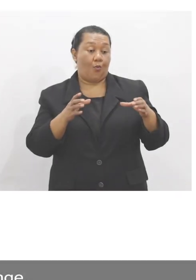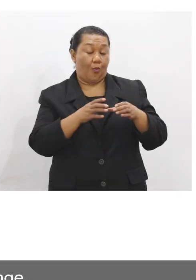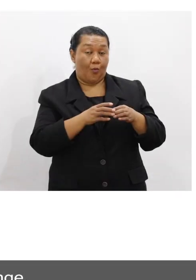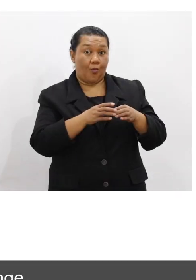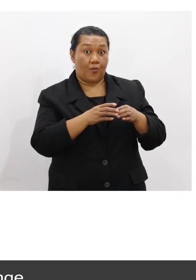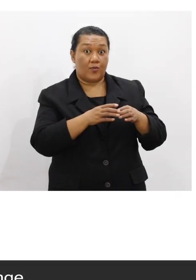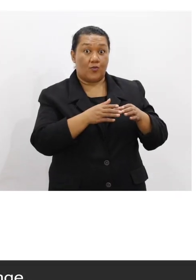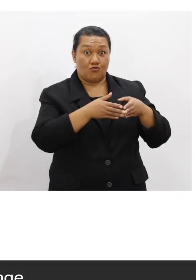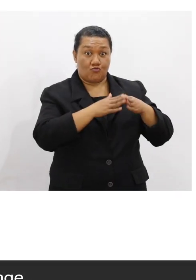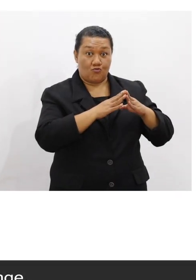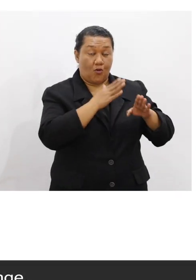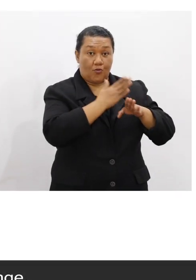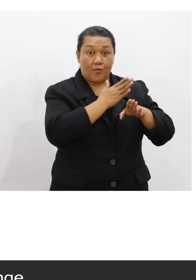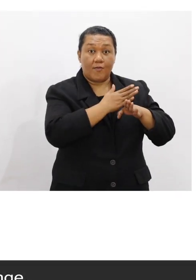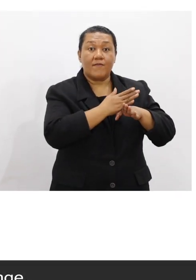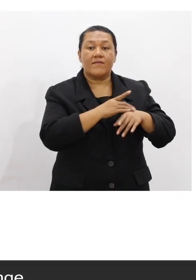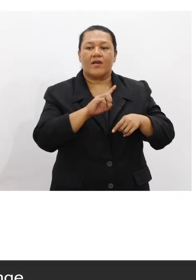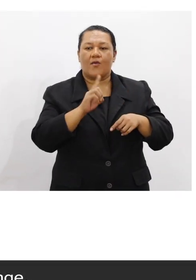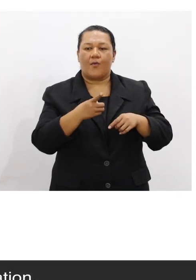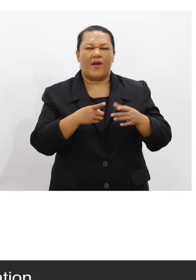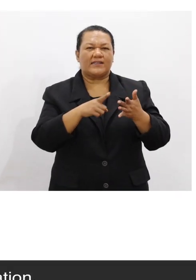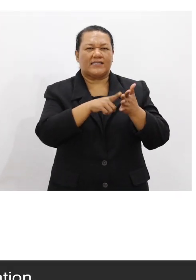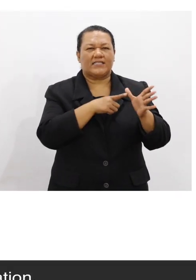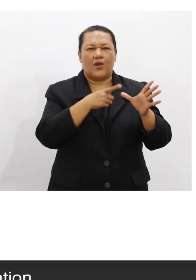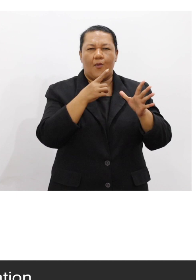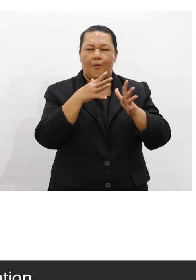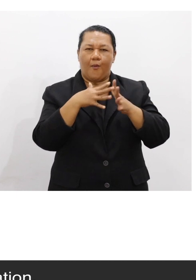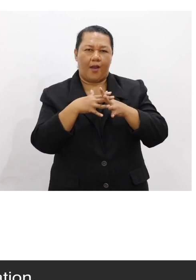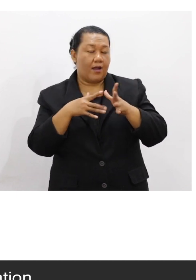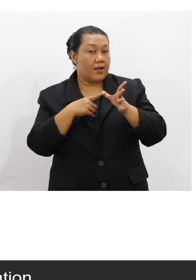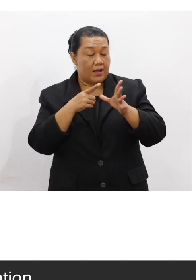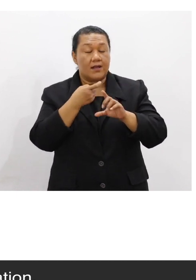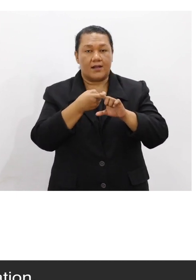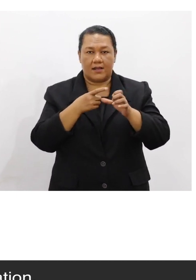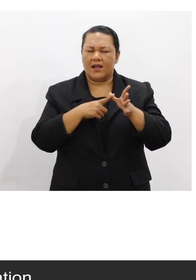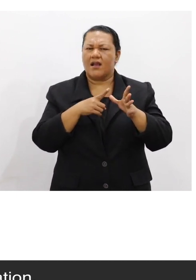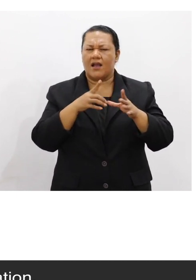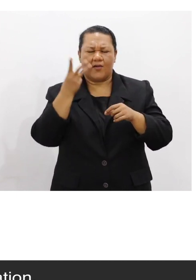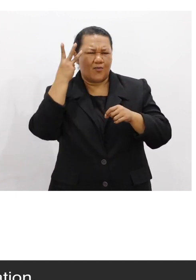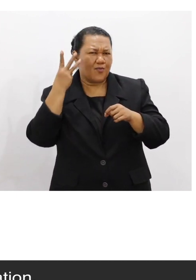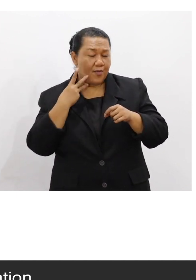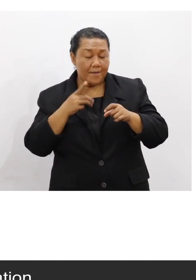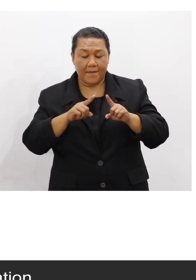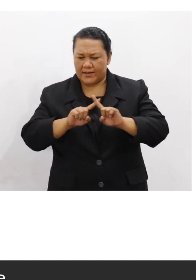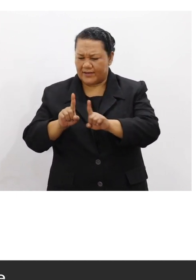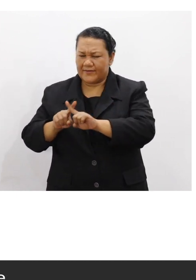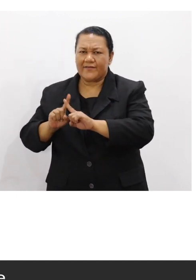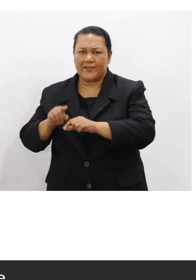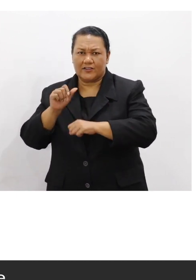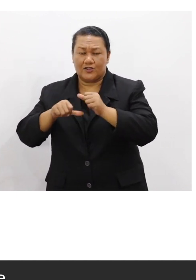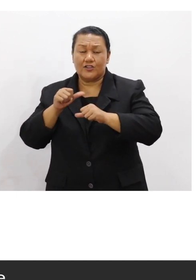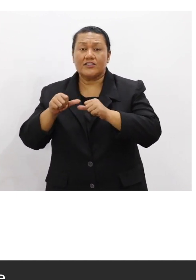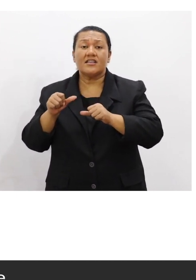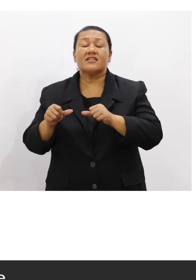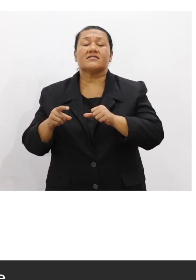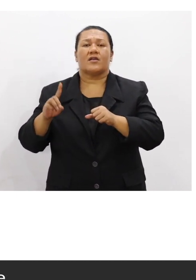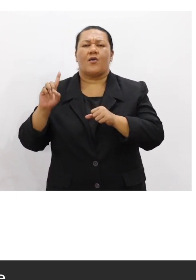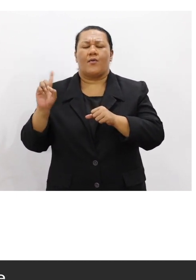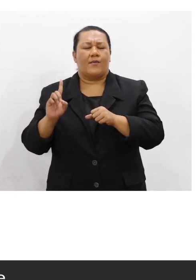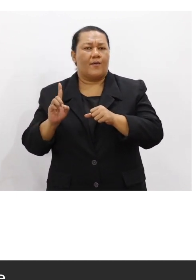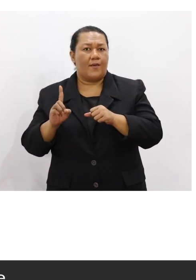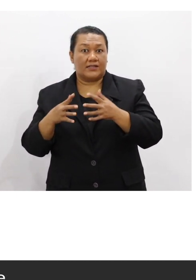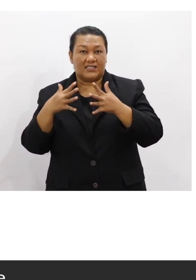The Working Group was made up of Voice for Change, Chewaka Province, Chewaka Catholic Women's Association, Western Highlands,